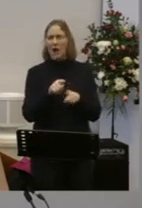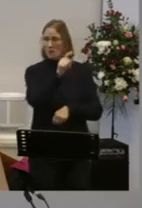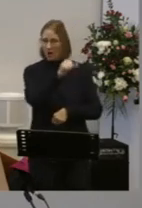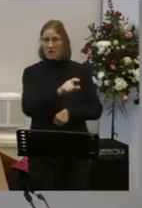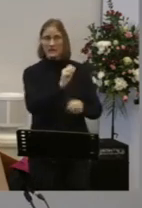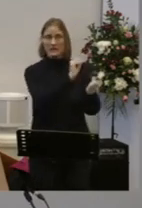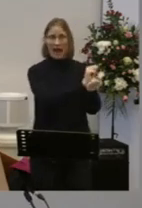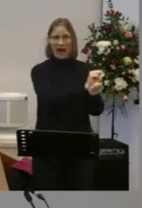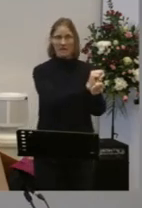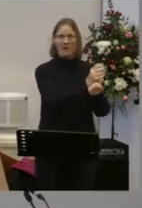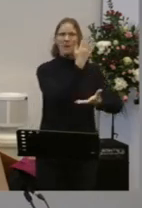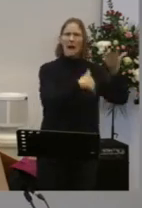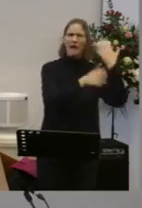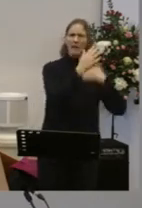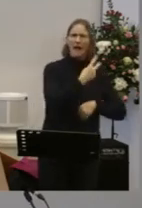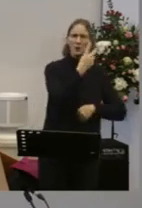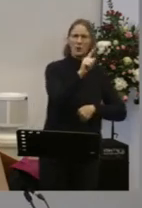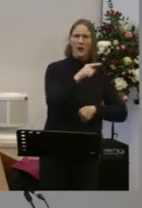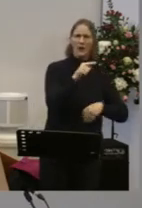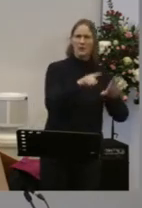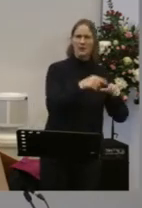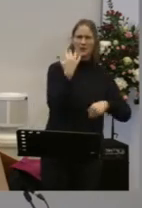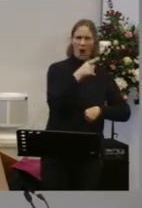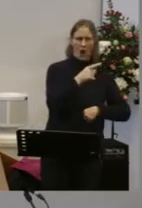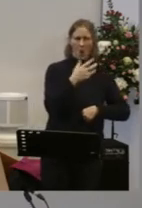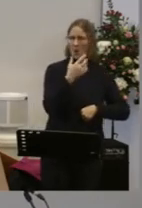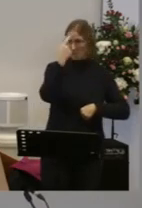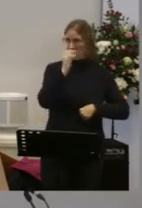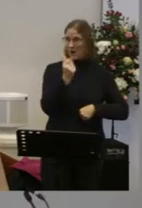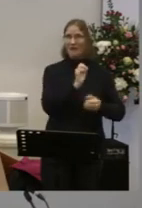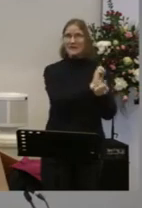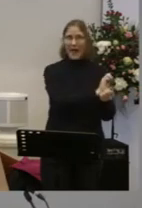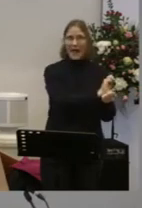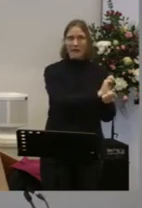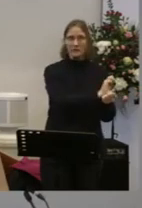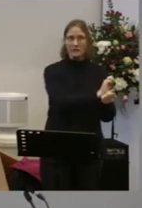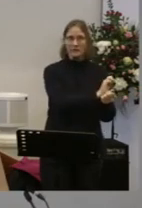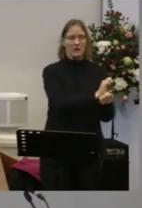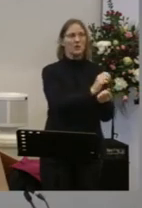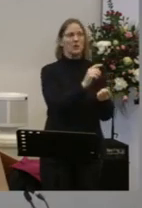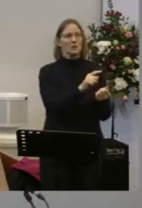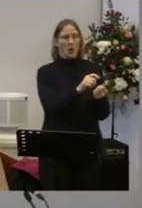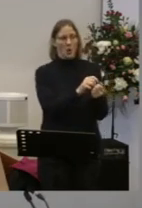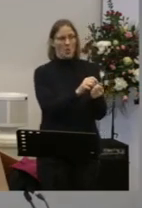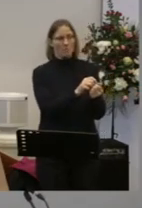to think about what Jesus has done for us Because we are slaves What do I mean by that? Well